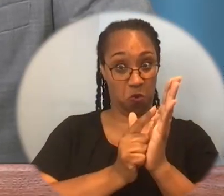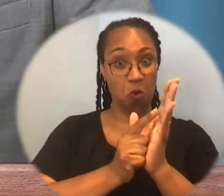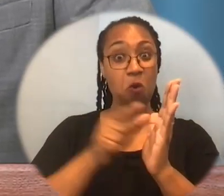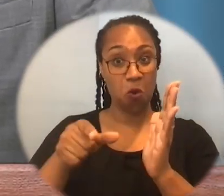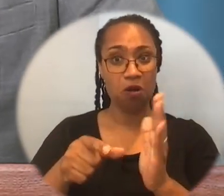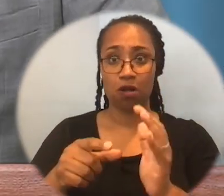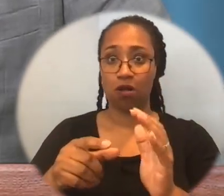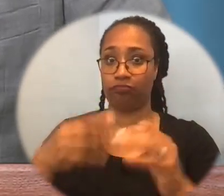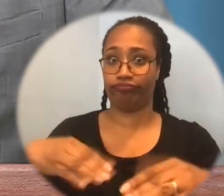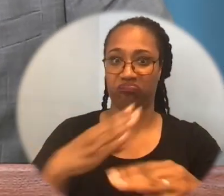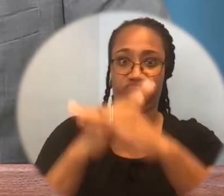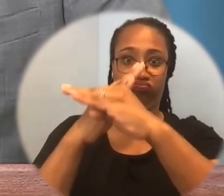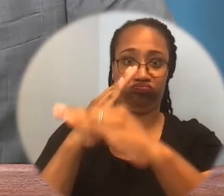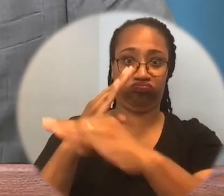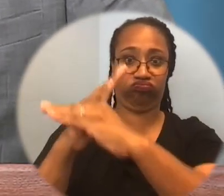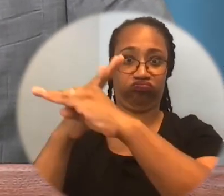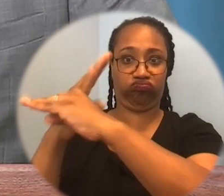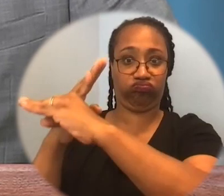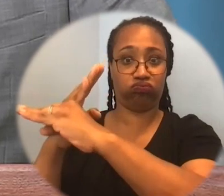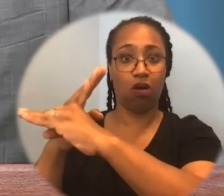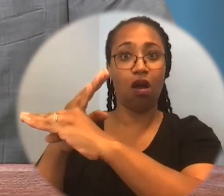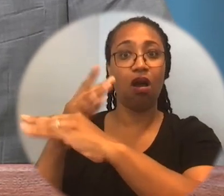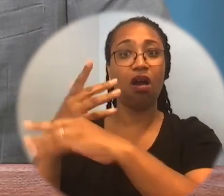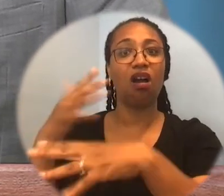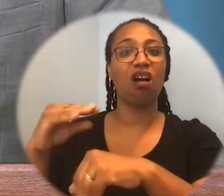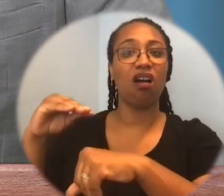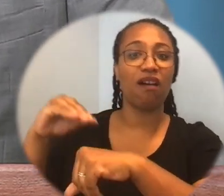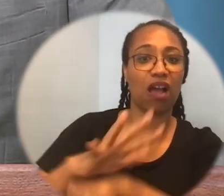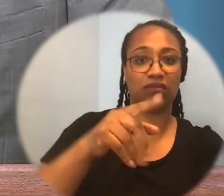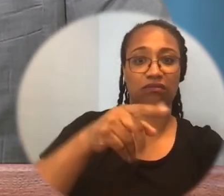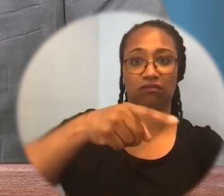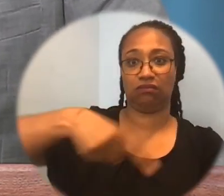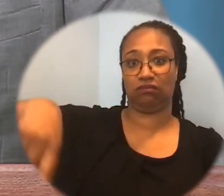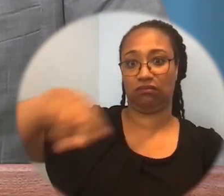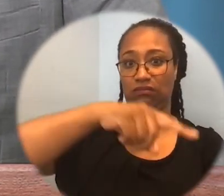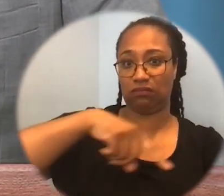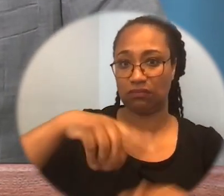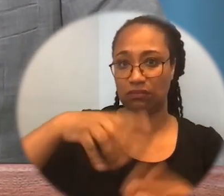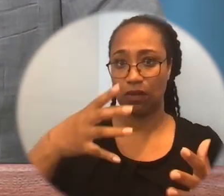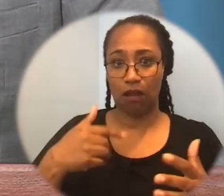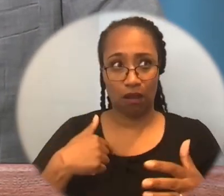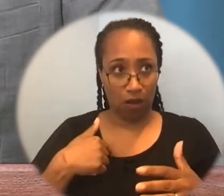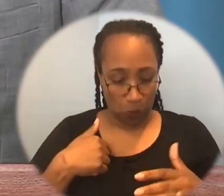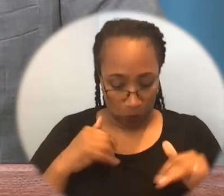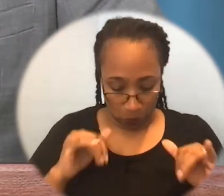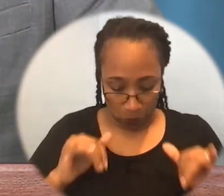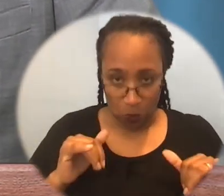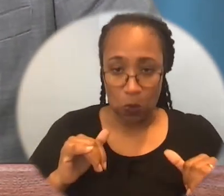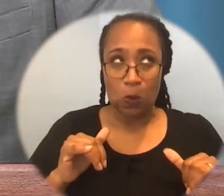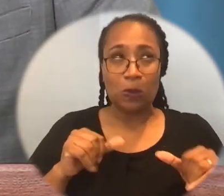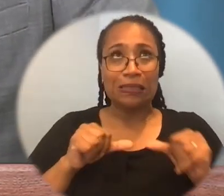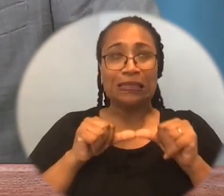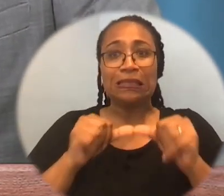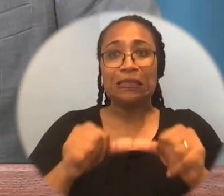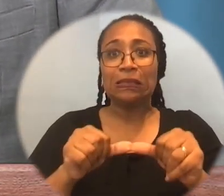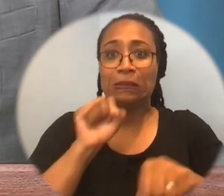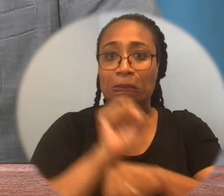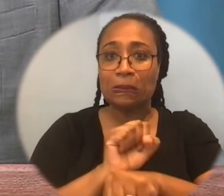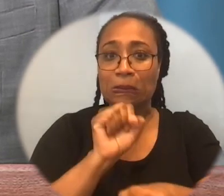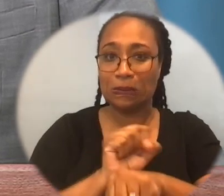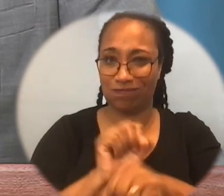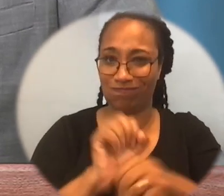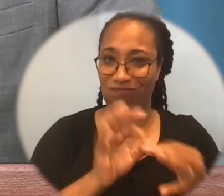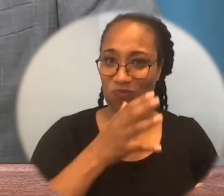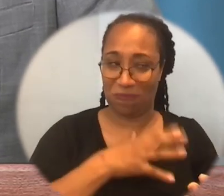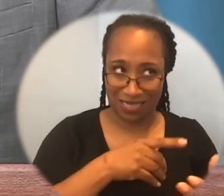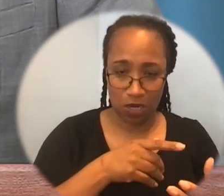passed, are absolutely having an effect on their willingness to continue serving in uniform or to encourage or discourage, in this